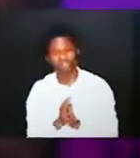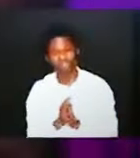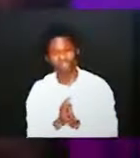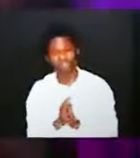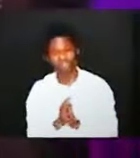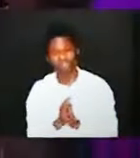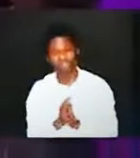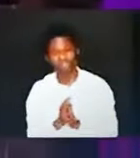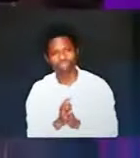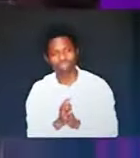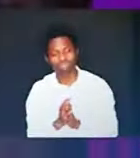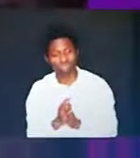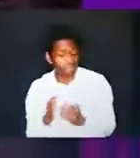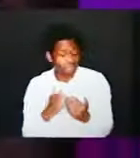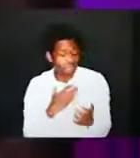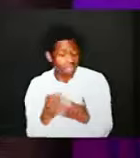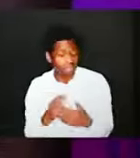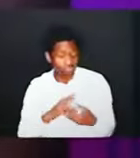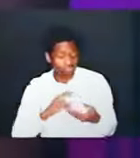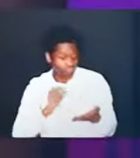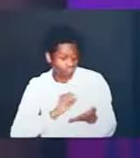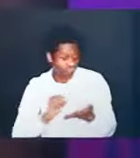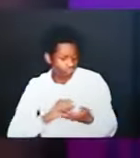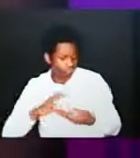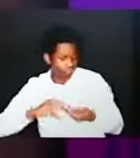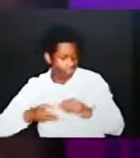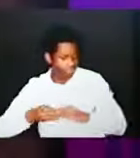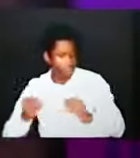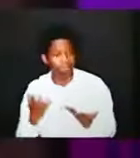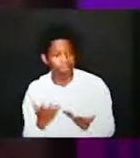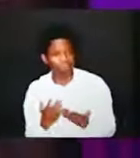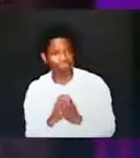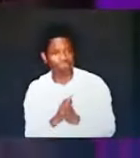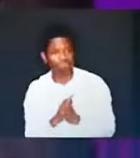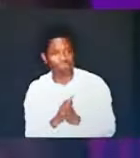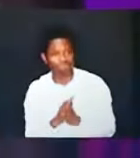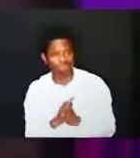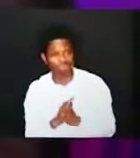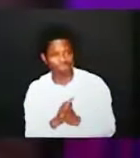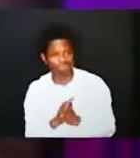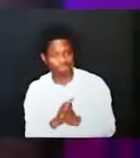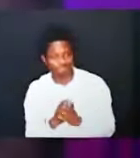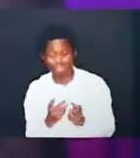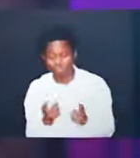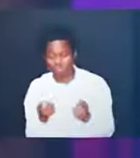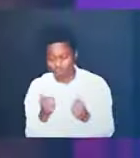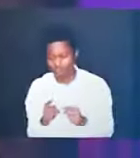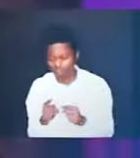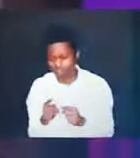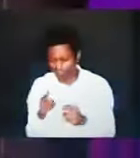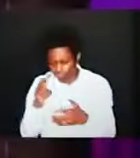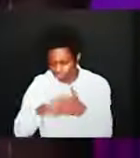in any literature now you follow your your Bible close